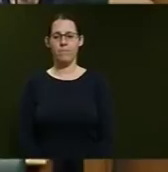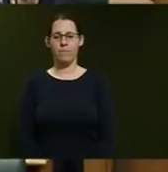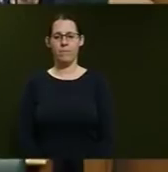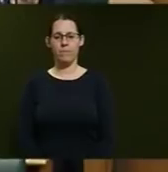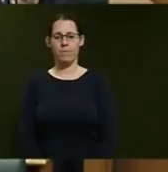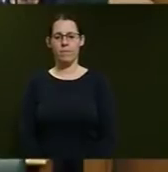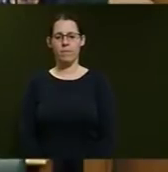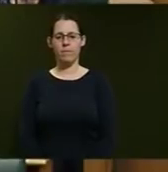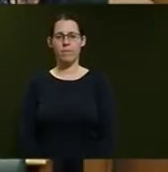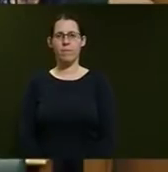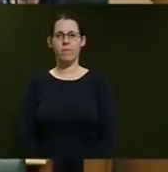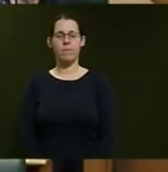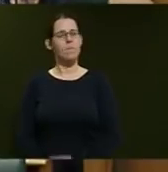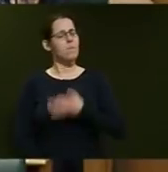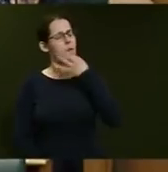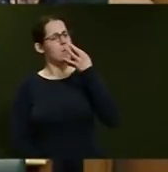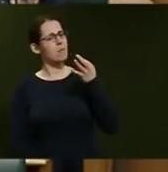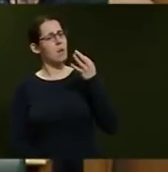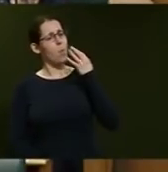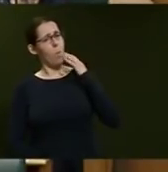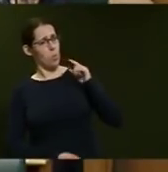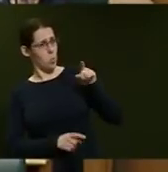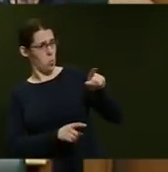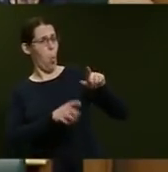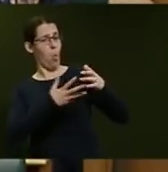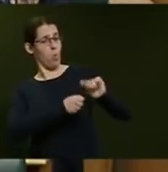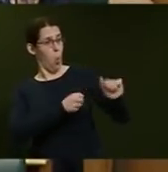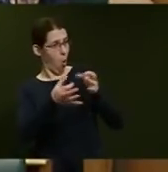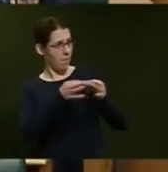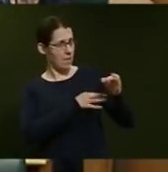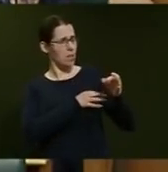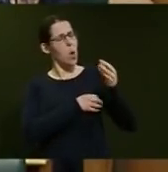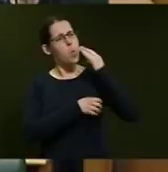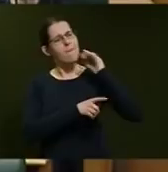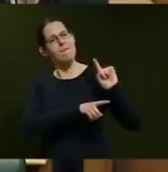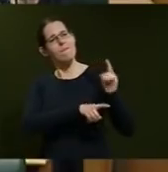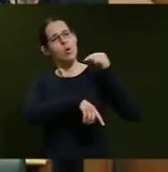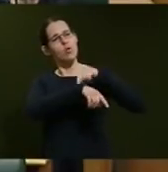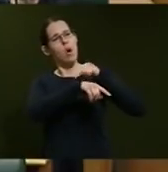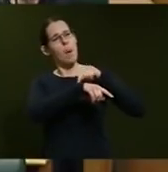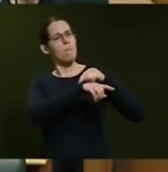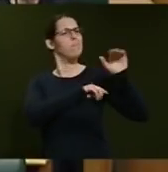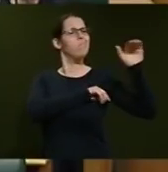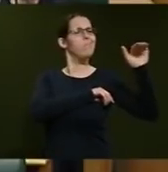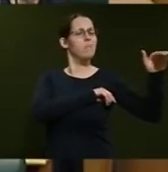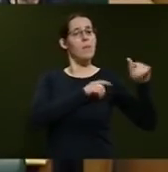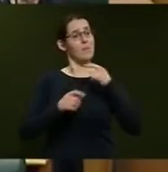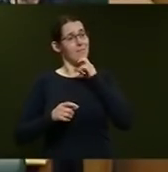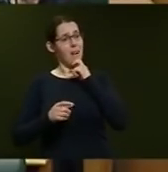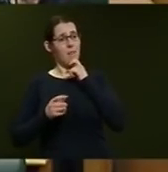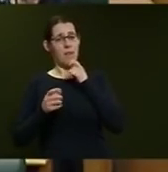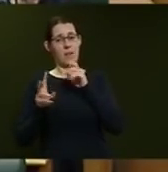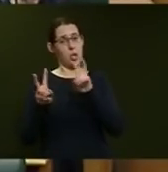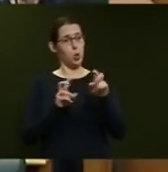When was she or her office first advised that there was a staffing matter in Honourable Mika Whaititi's